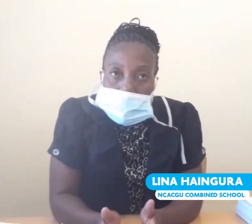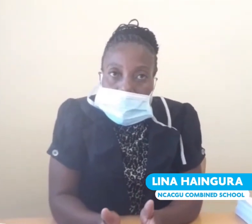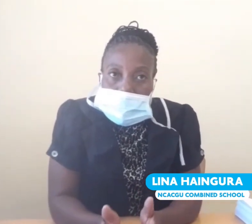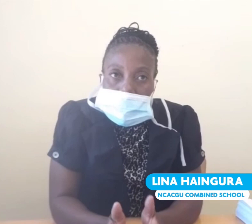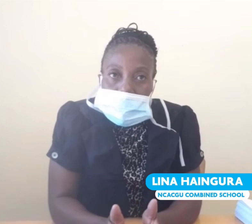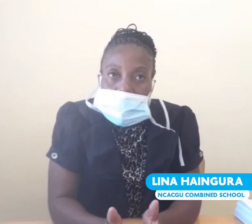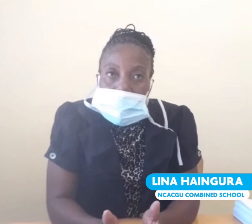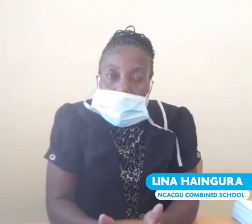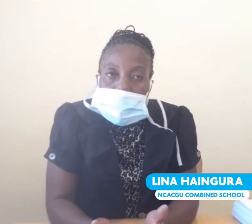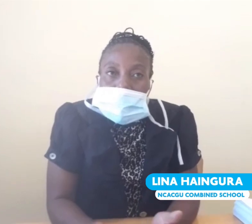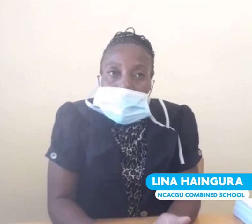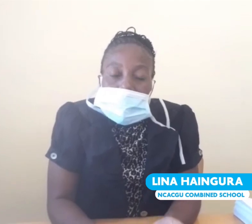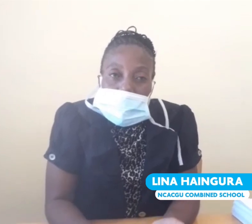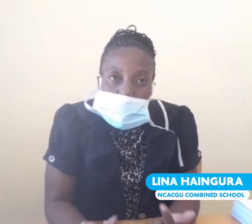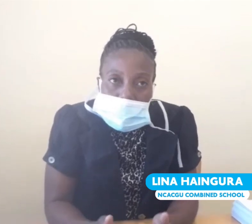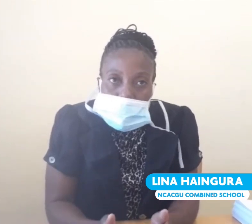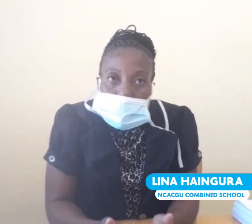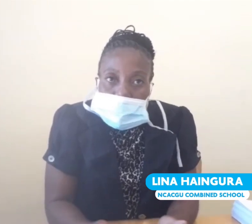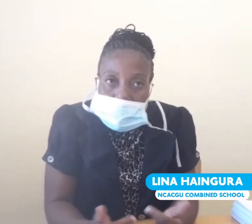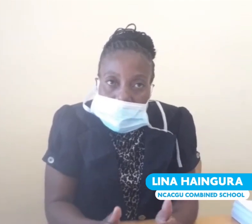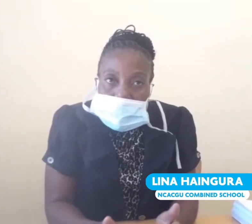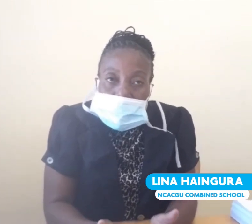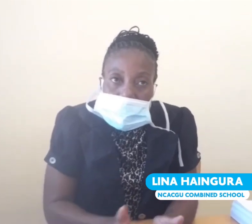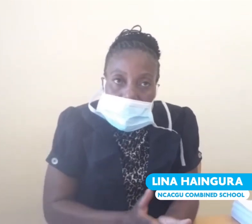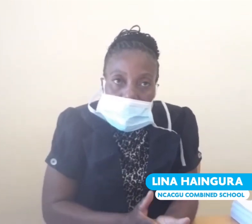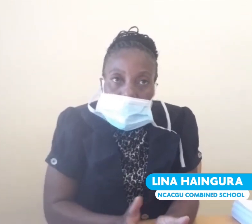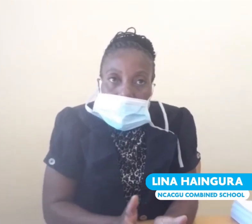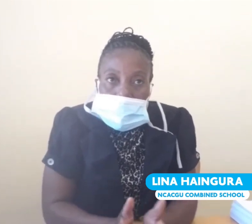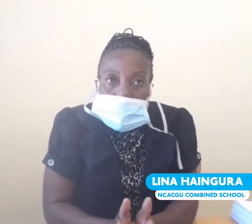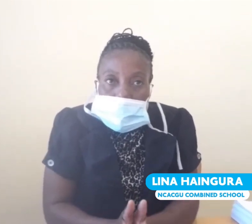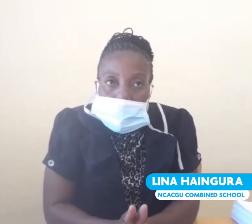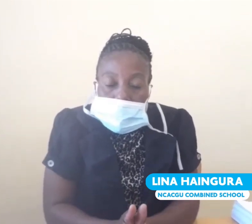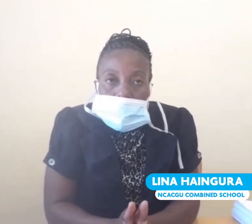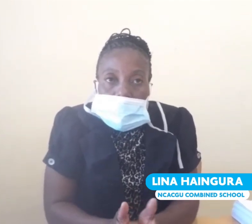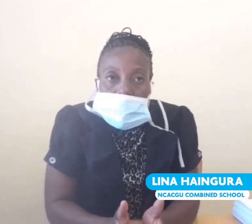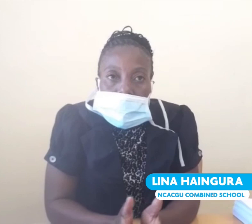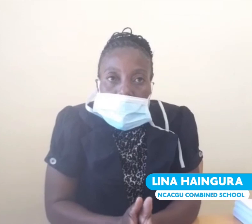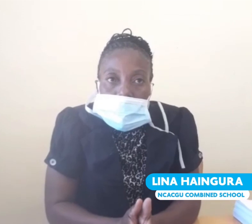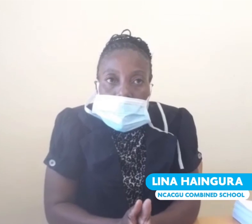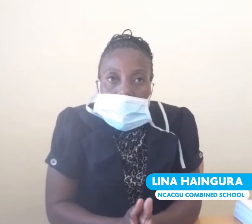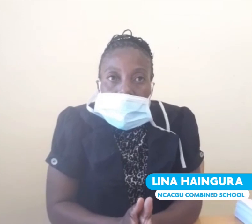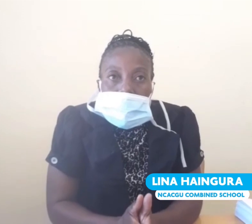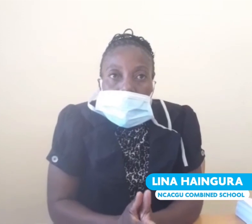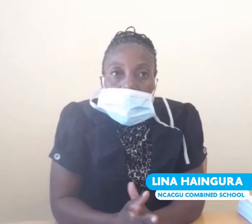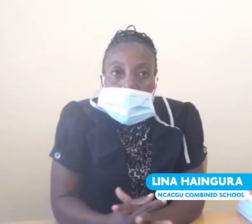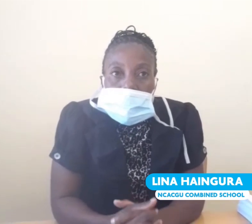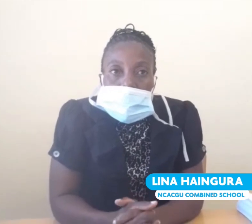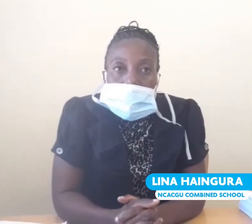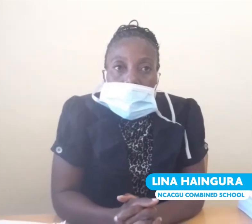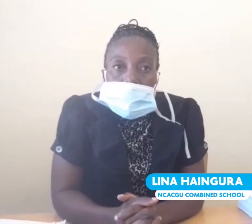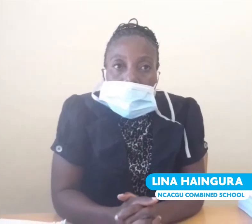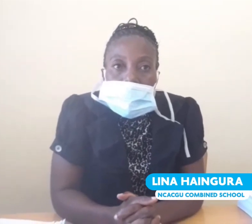they come back at least they have got the knowledge of things that they learned during the state of emergency okay